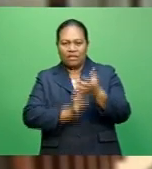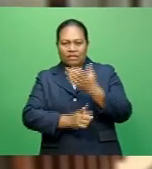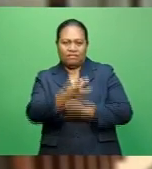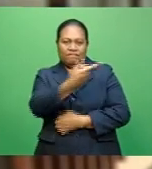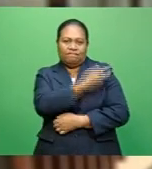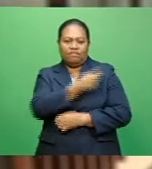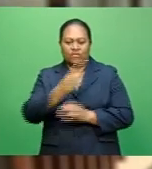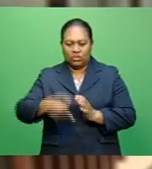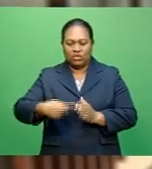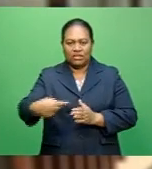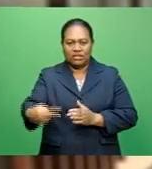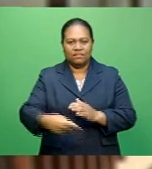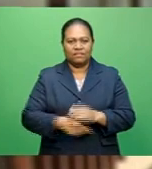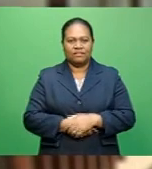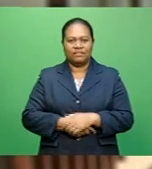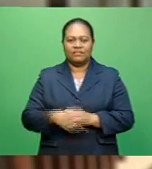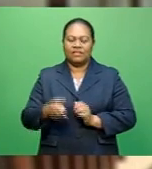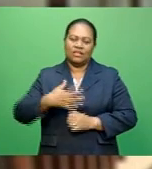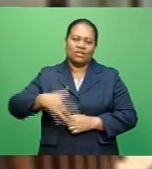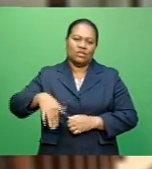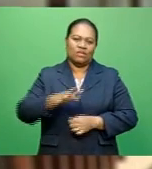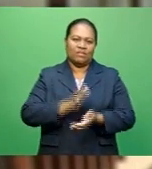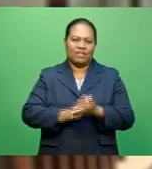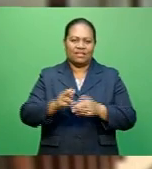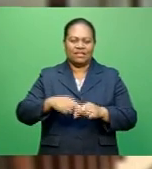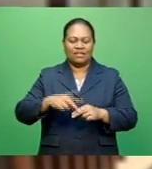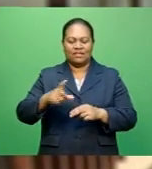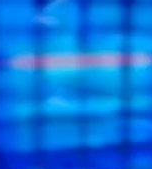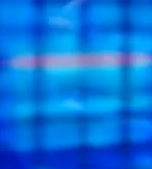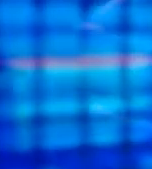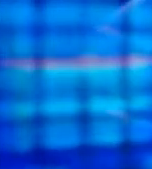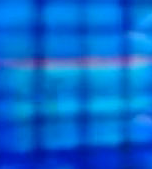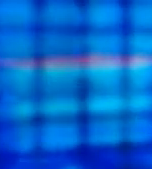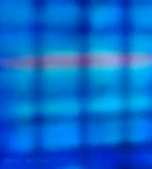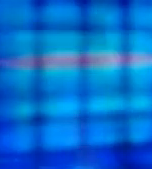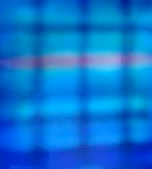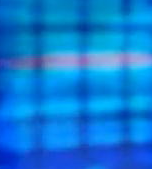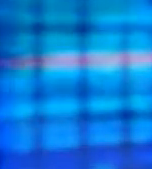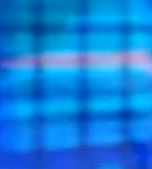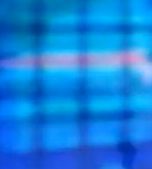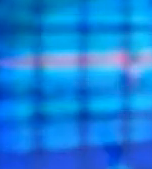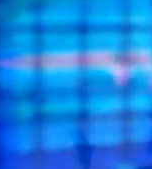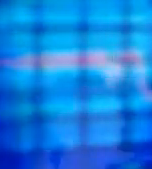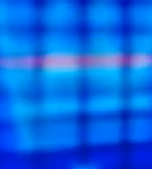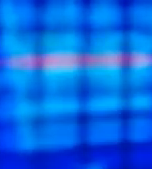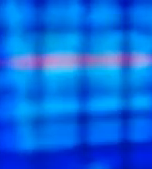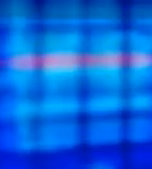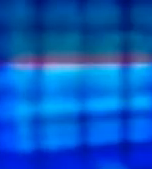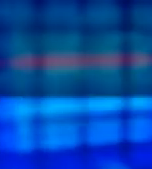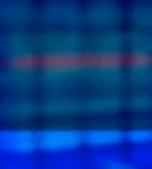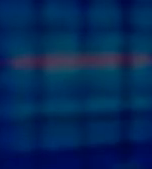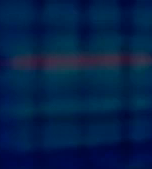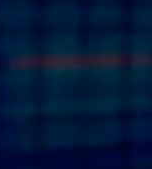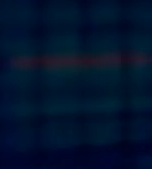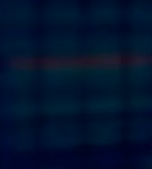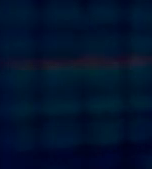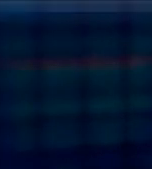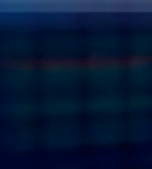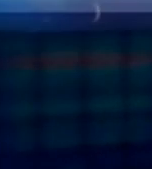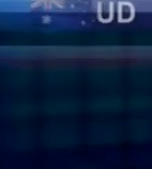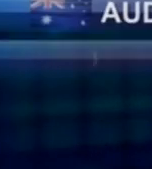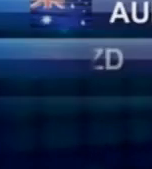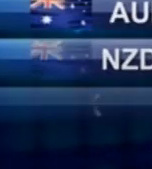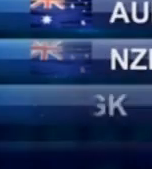rollout. That's all from HFC Bank for now. Binaka. The local exchange rates are set early this morning.